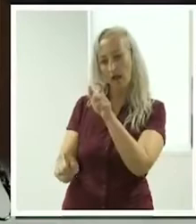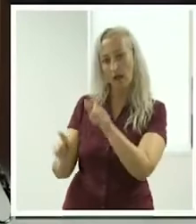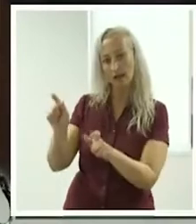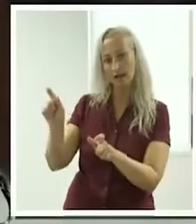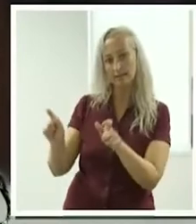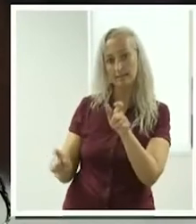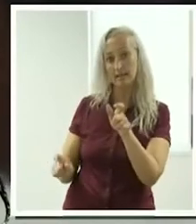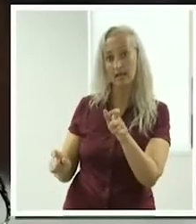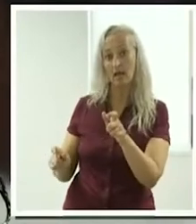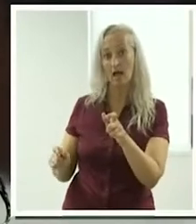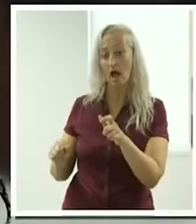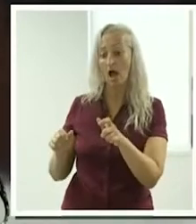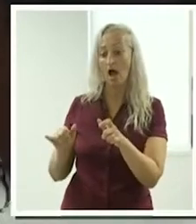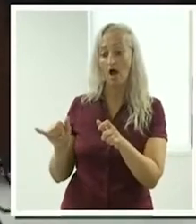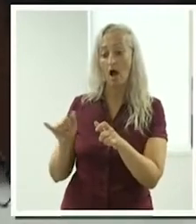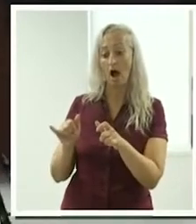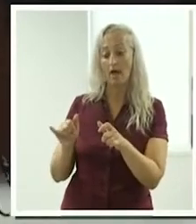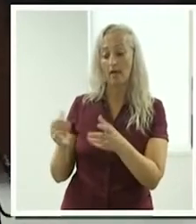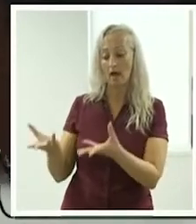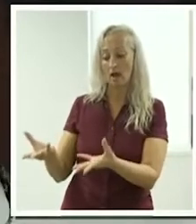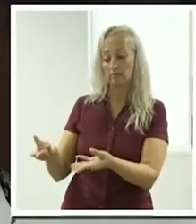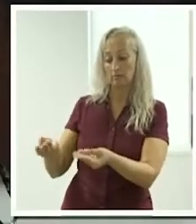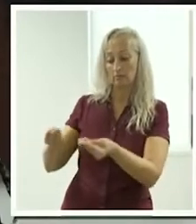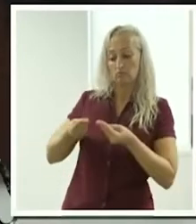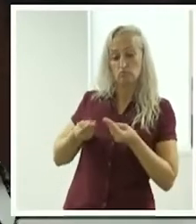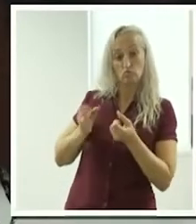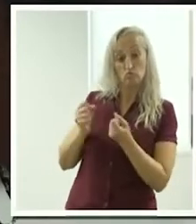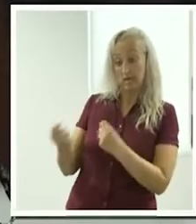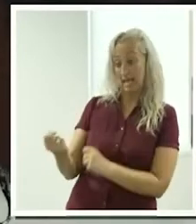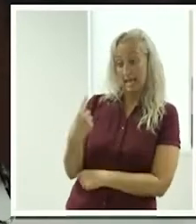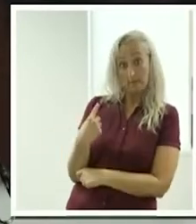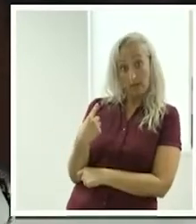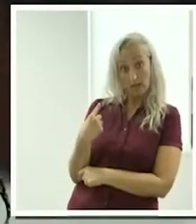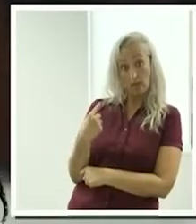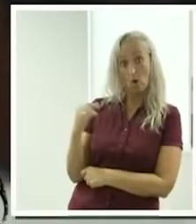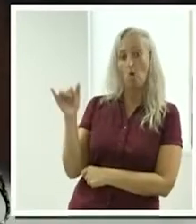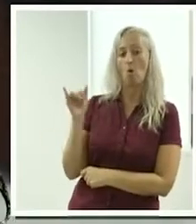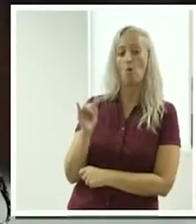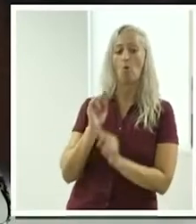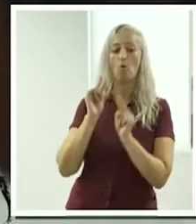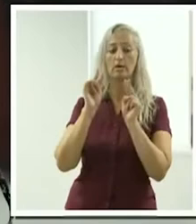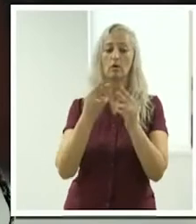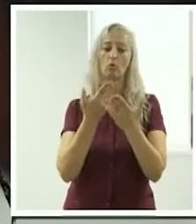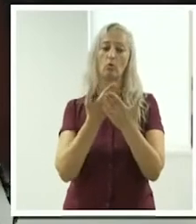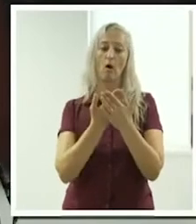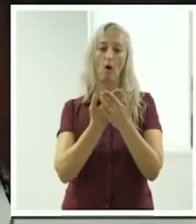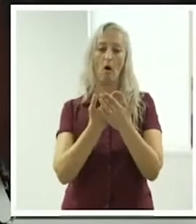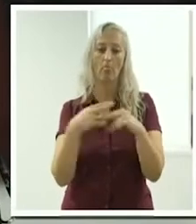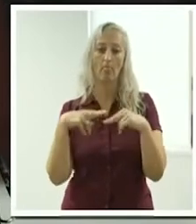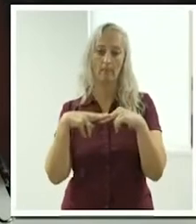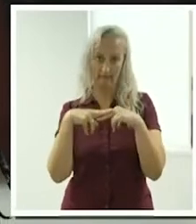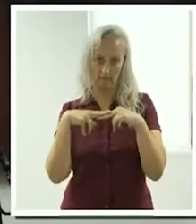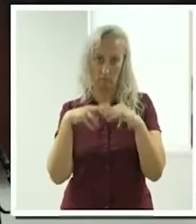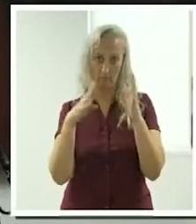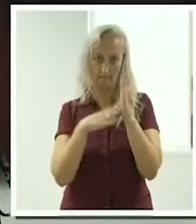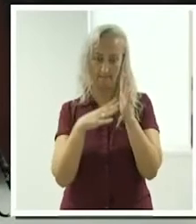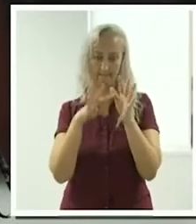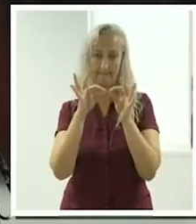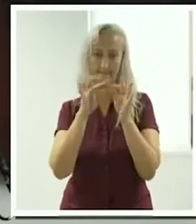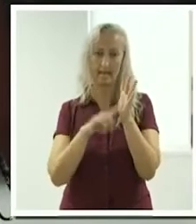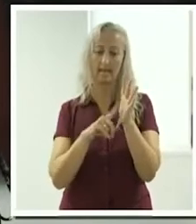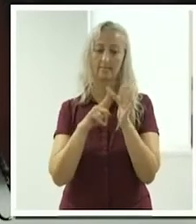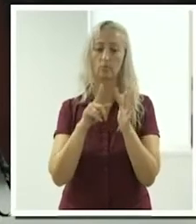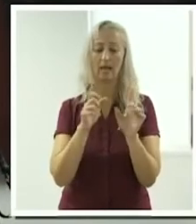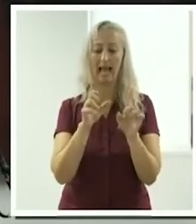either an email to me, my personal email, or you can look on the Mabel platform and it has a tab